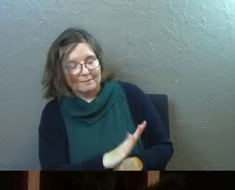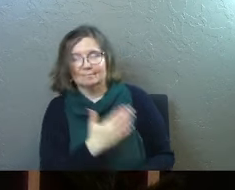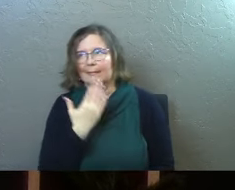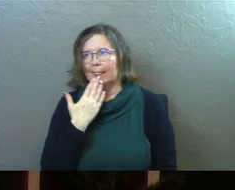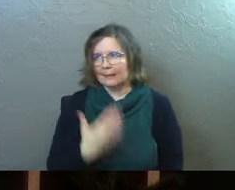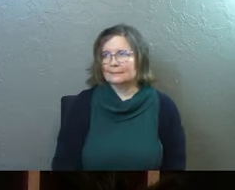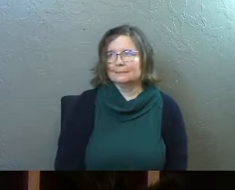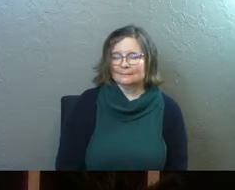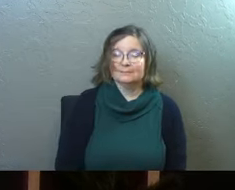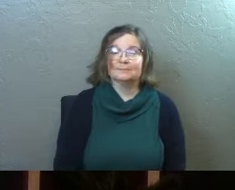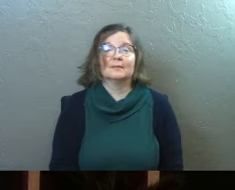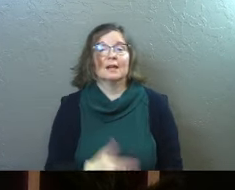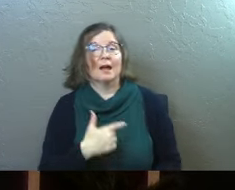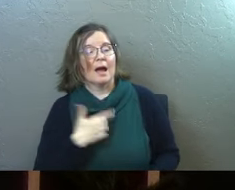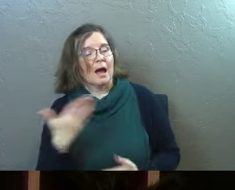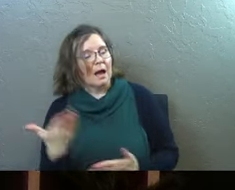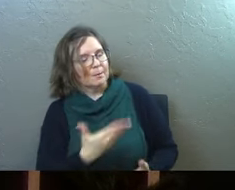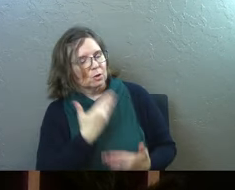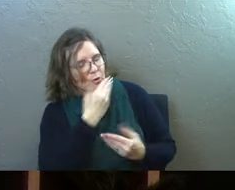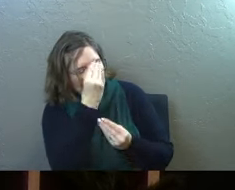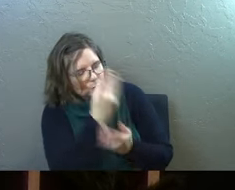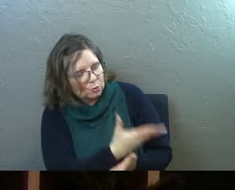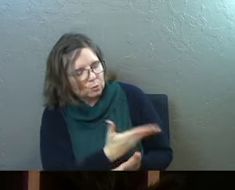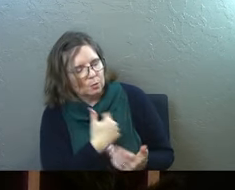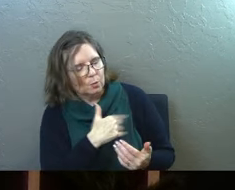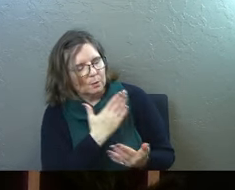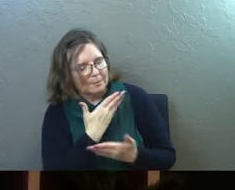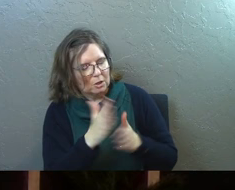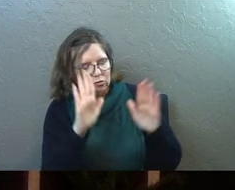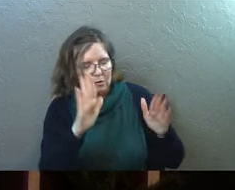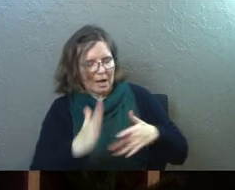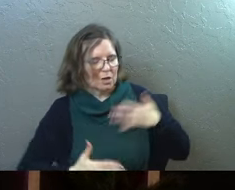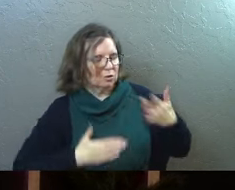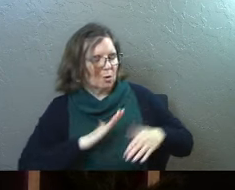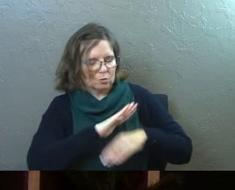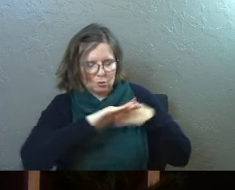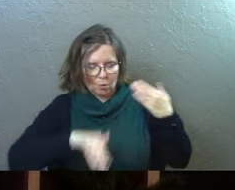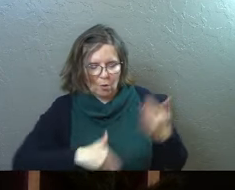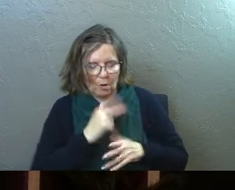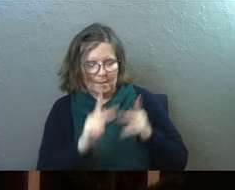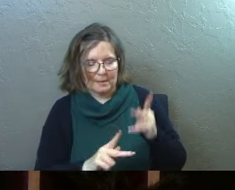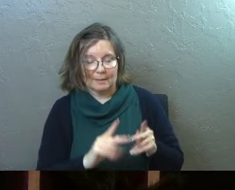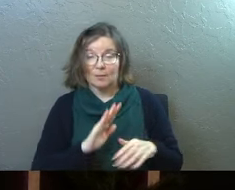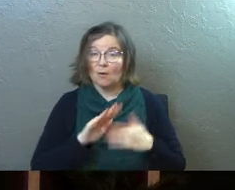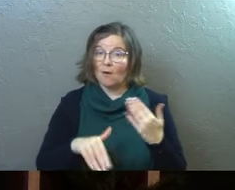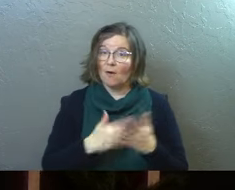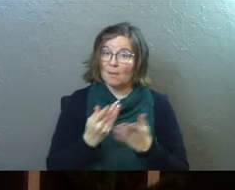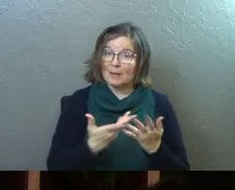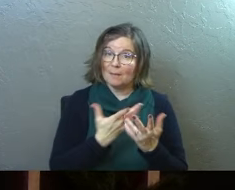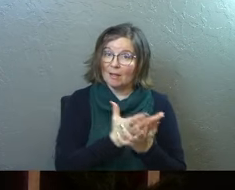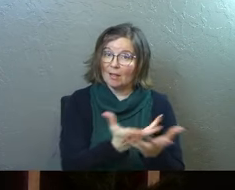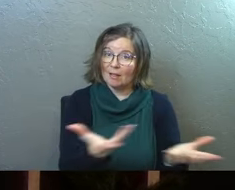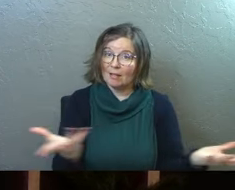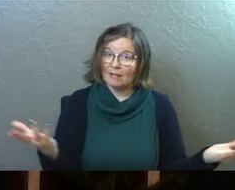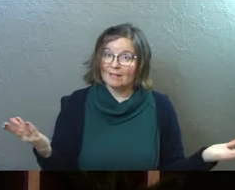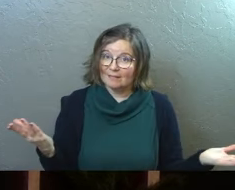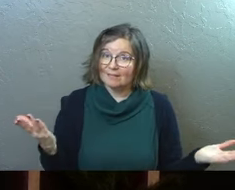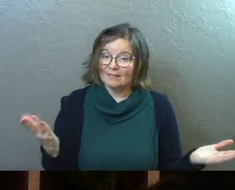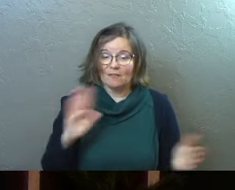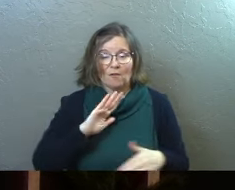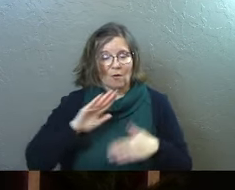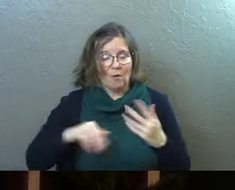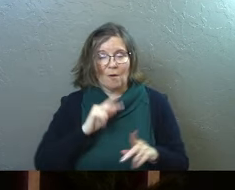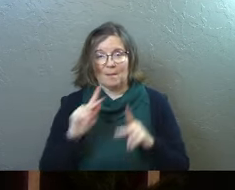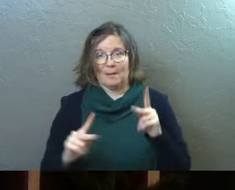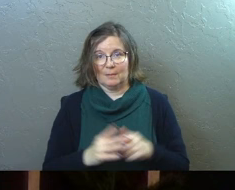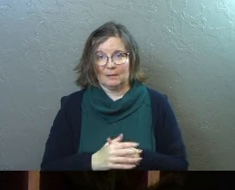Thanks a lot. He said, I bring you good news that will be, bring great joy to all people. Say all people, all people. This is for